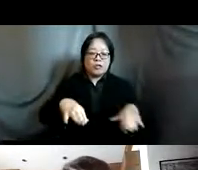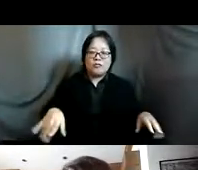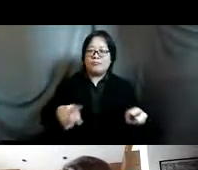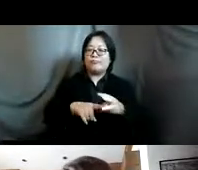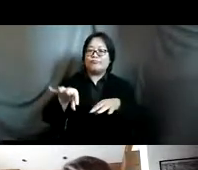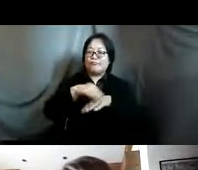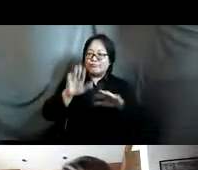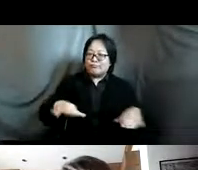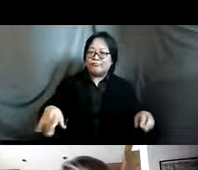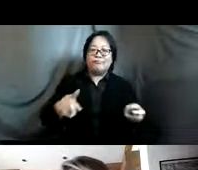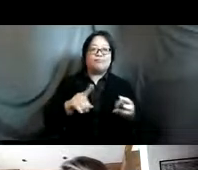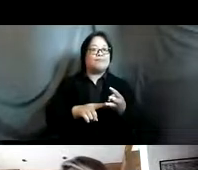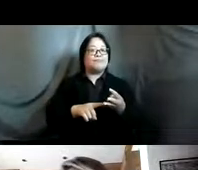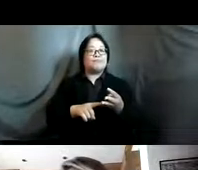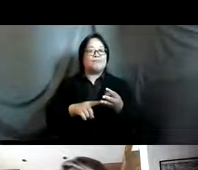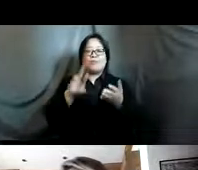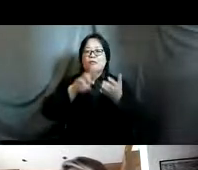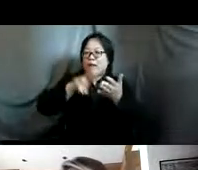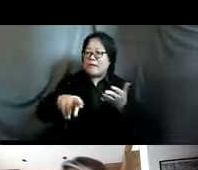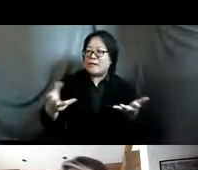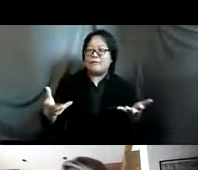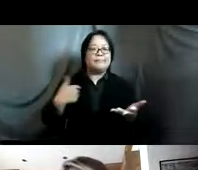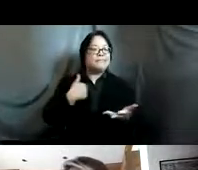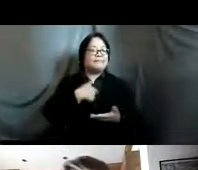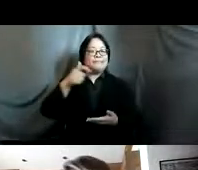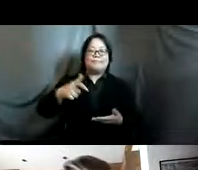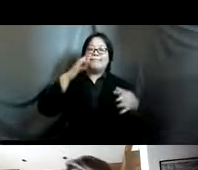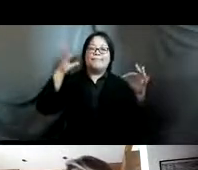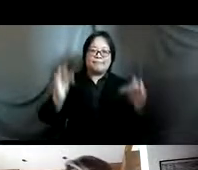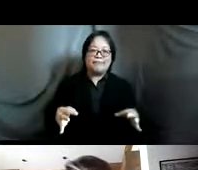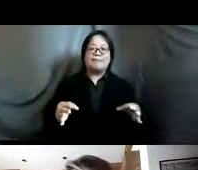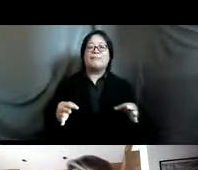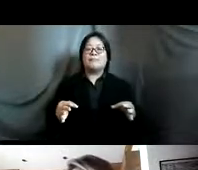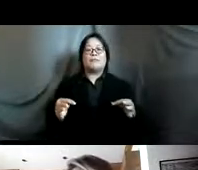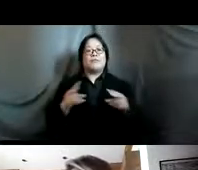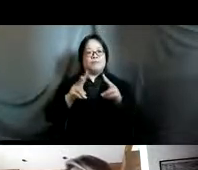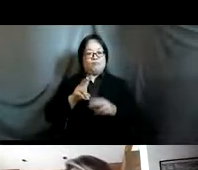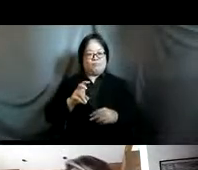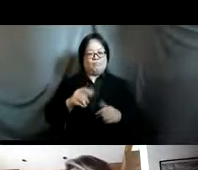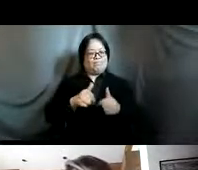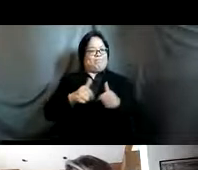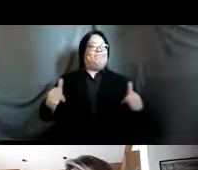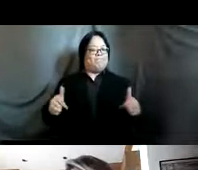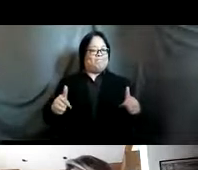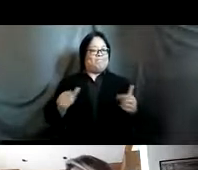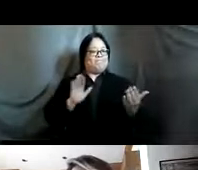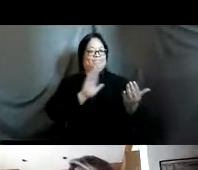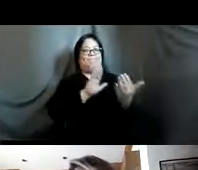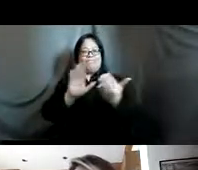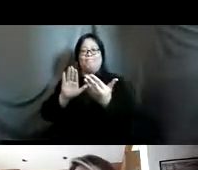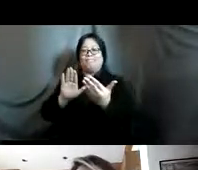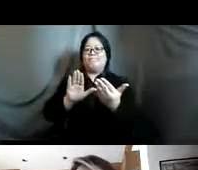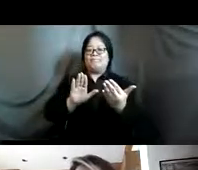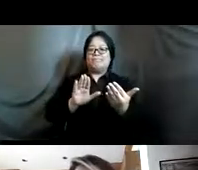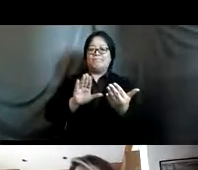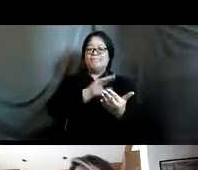selection and some preference we need to be we have decided to be very bold and innovative in our approach towards addressing and reaching